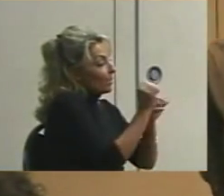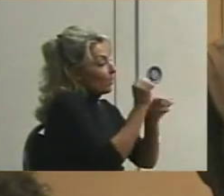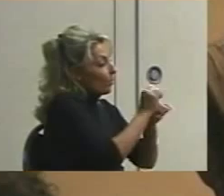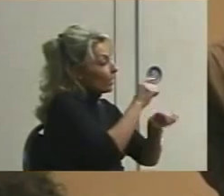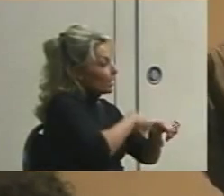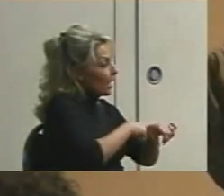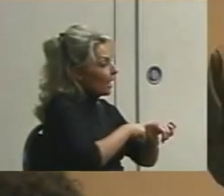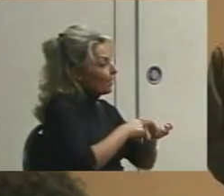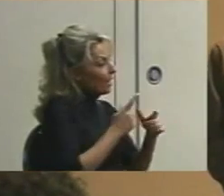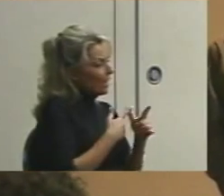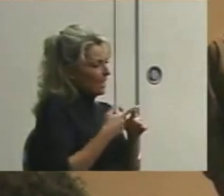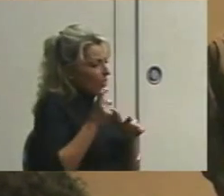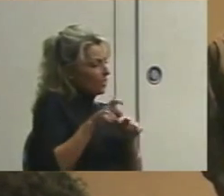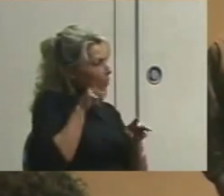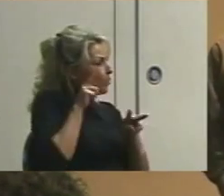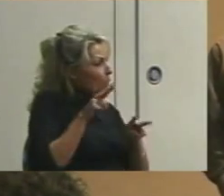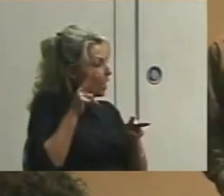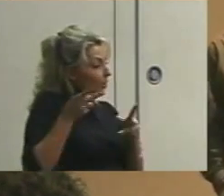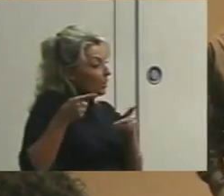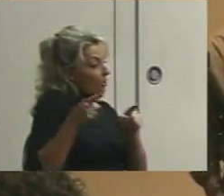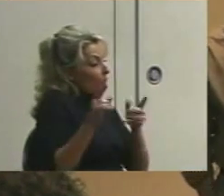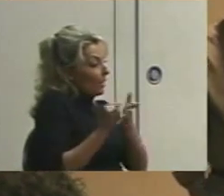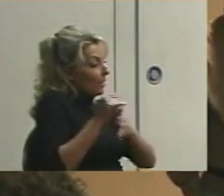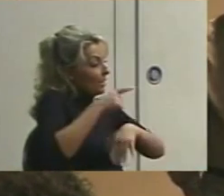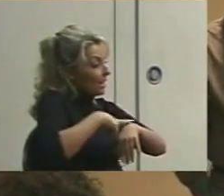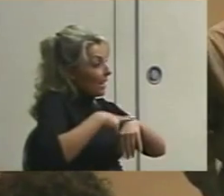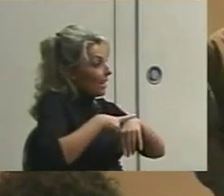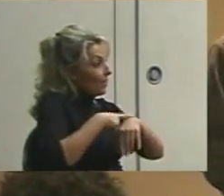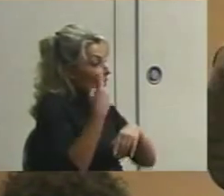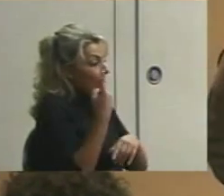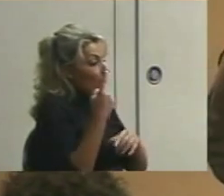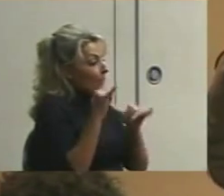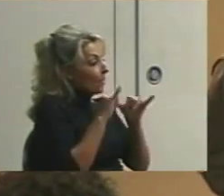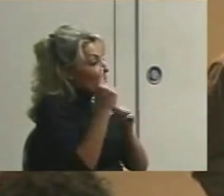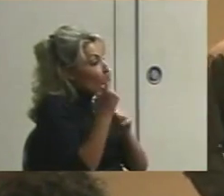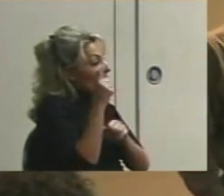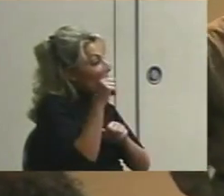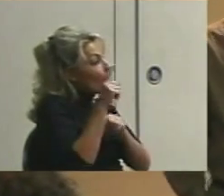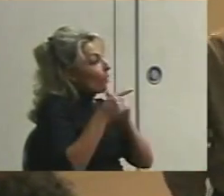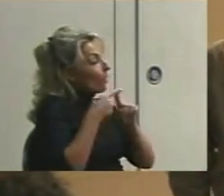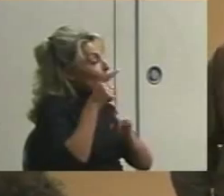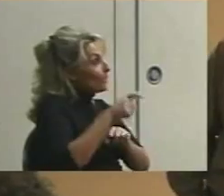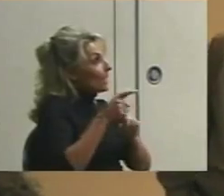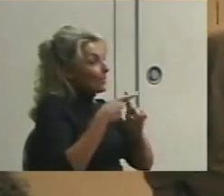define when we're going to measure, and let's only measure when we need to. That will make it simpler.